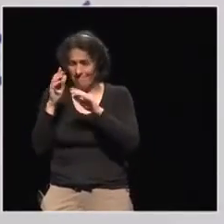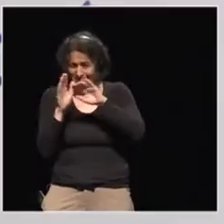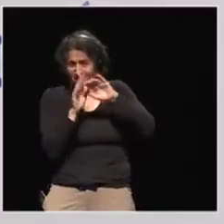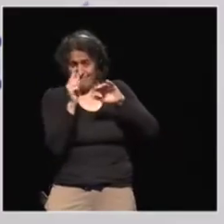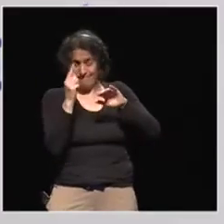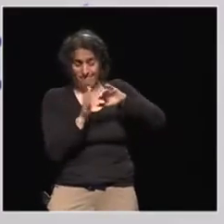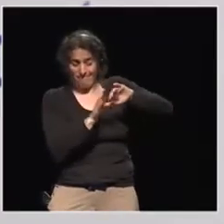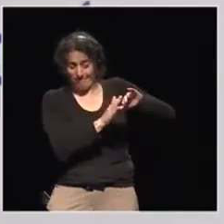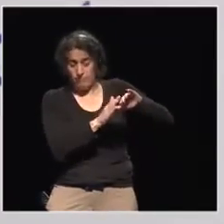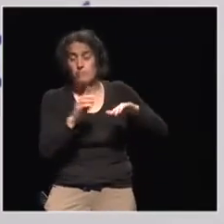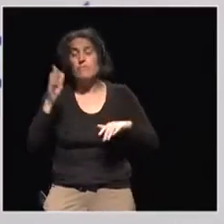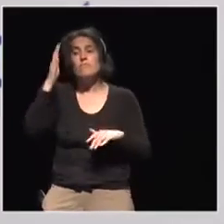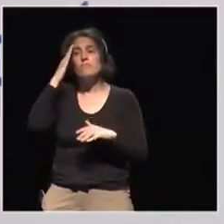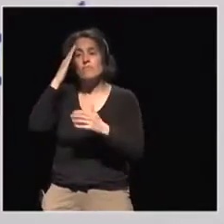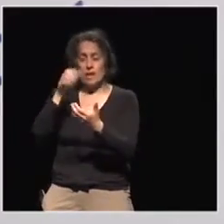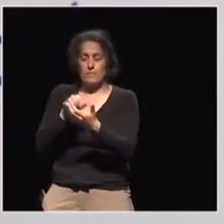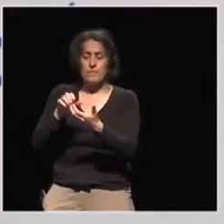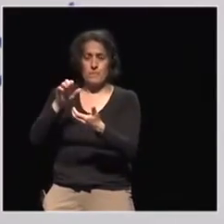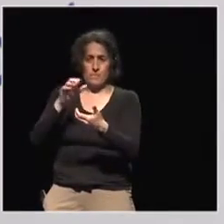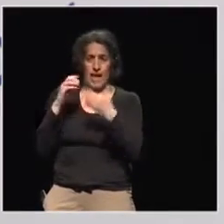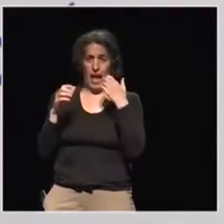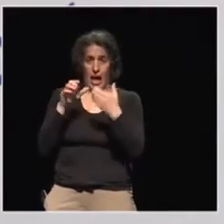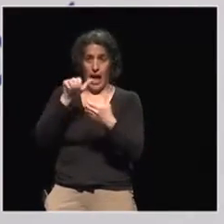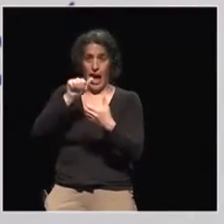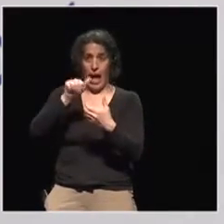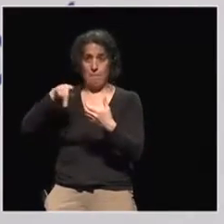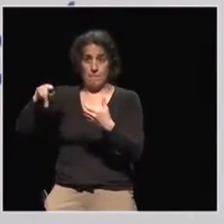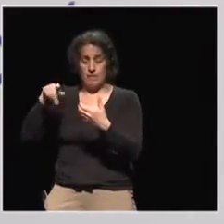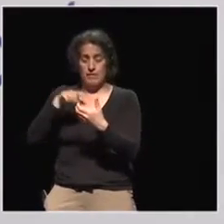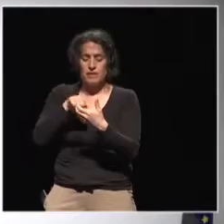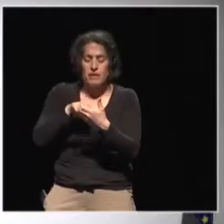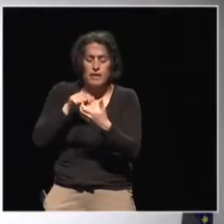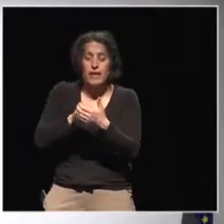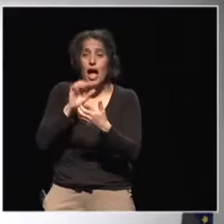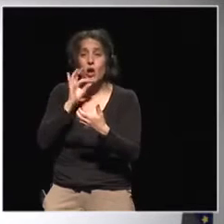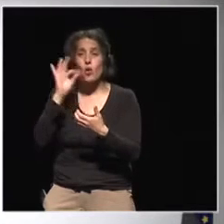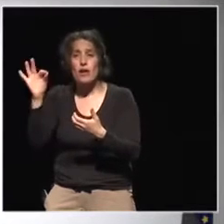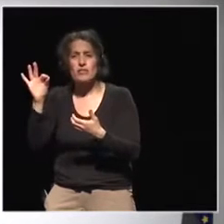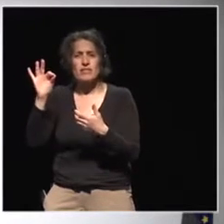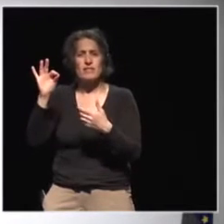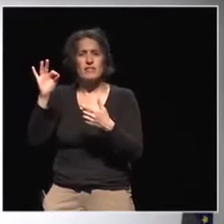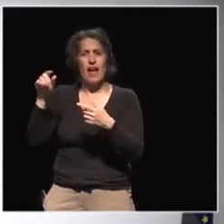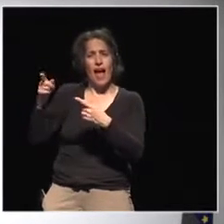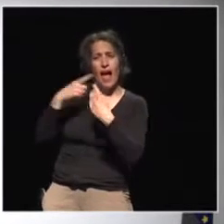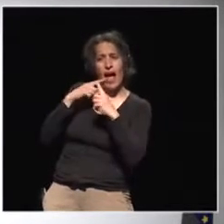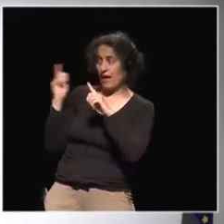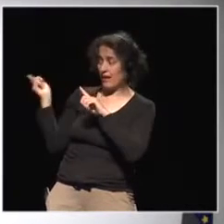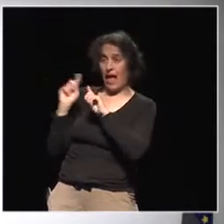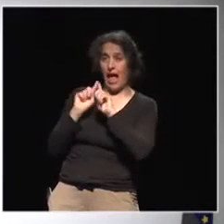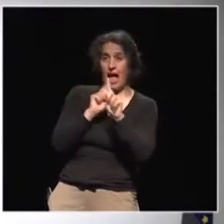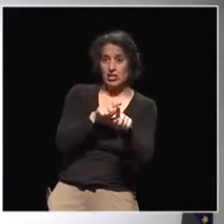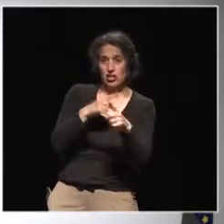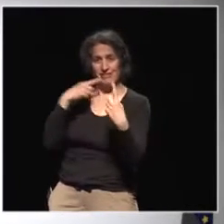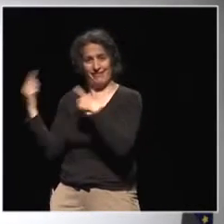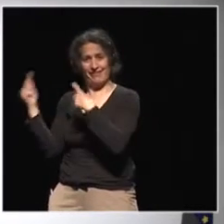be able to raise questions to the panel and to the different interventions. But we would like also to say that it's not